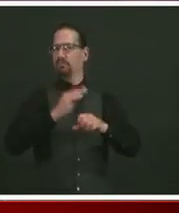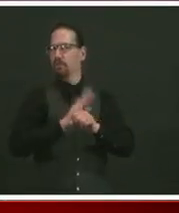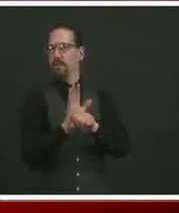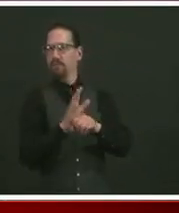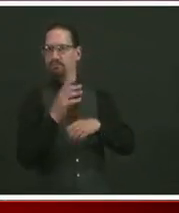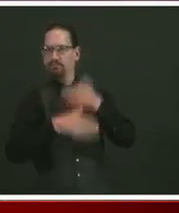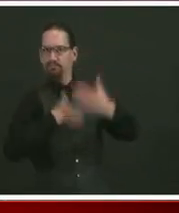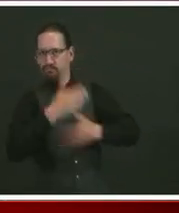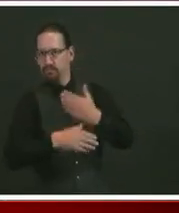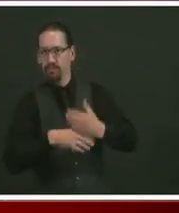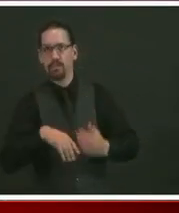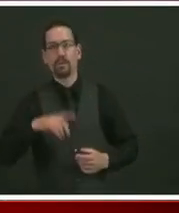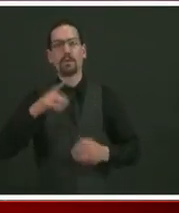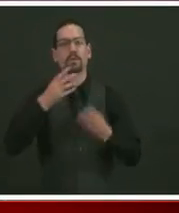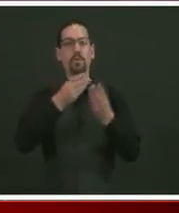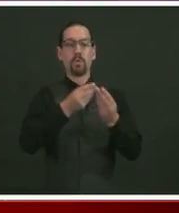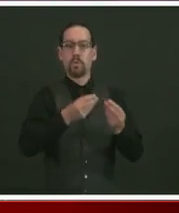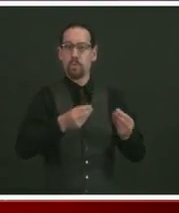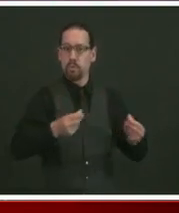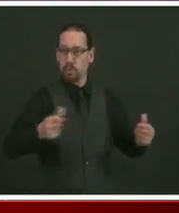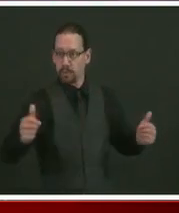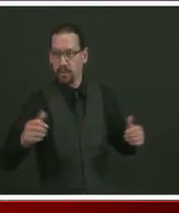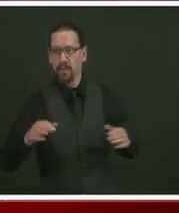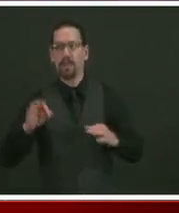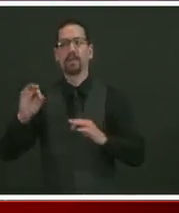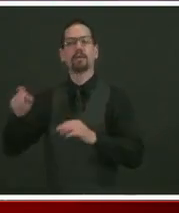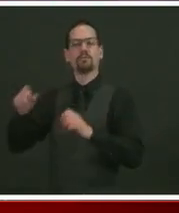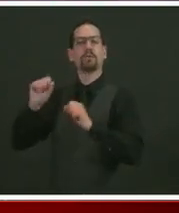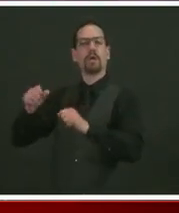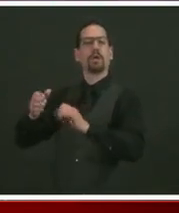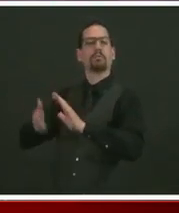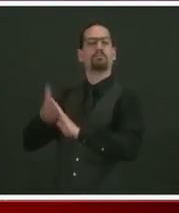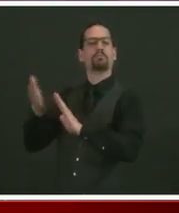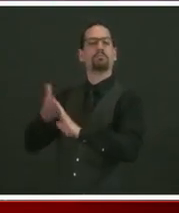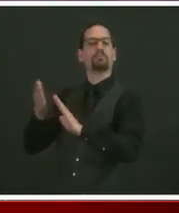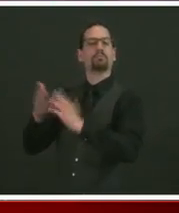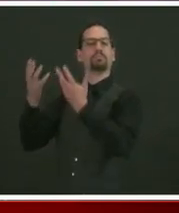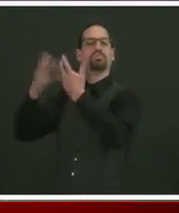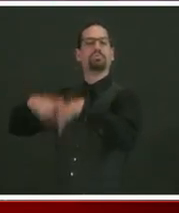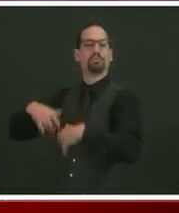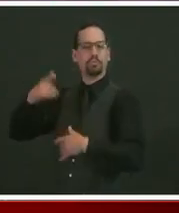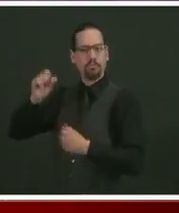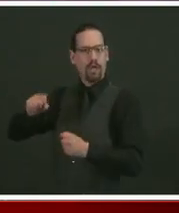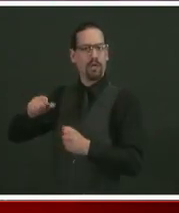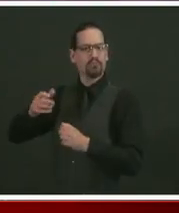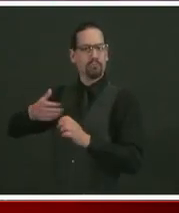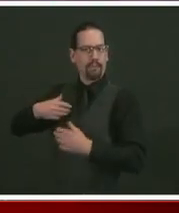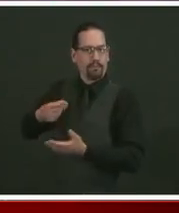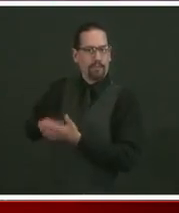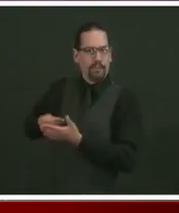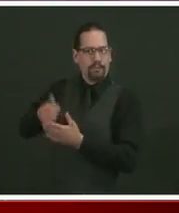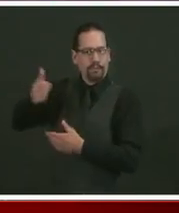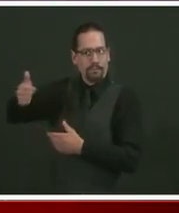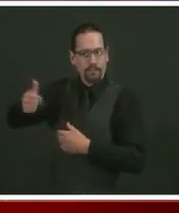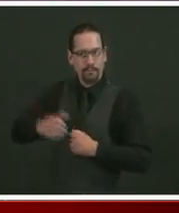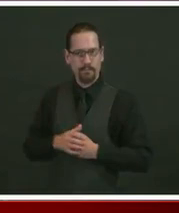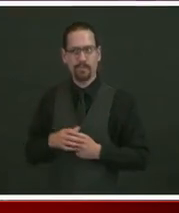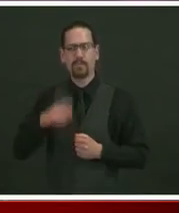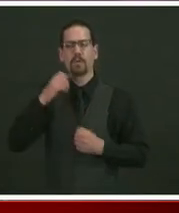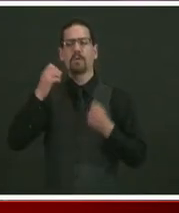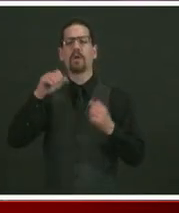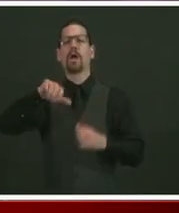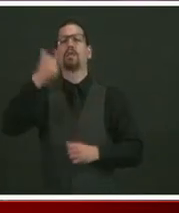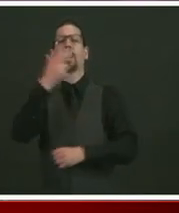So the reality is we asked hospitals to cut